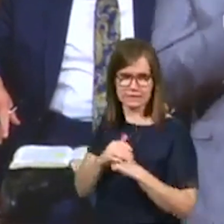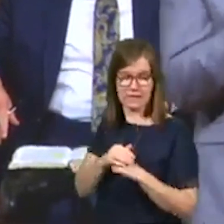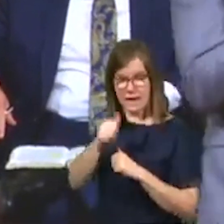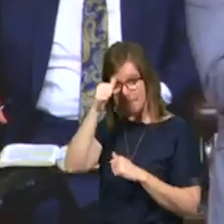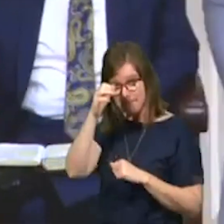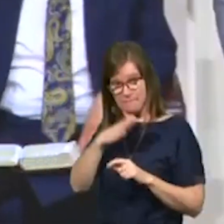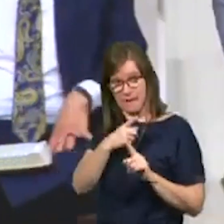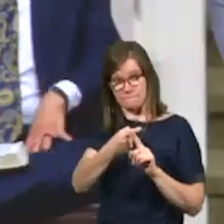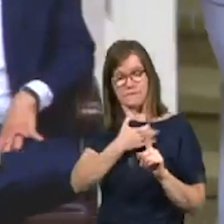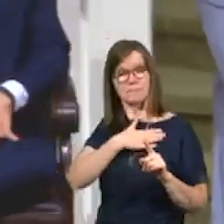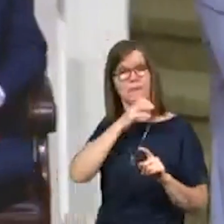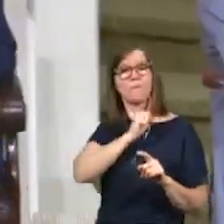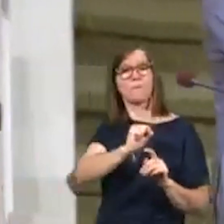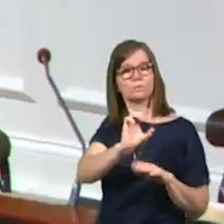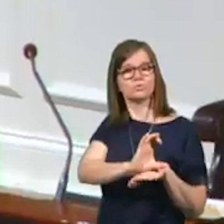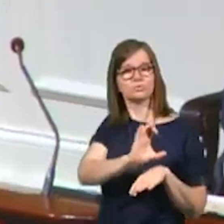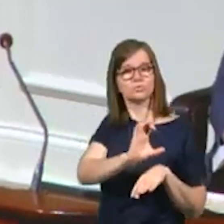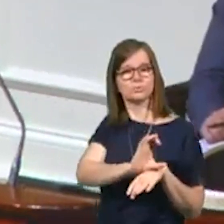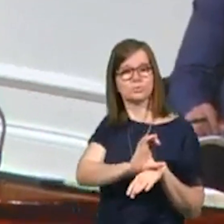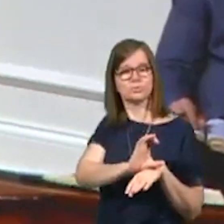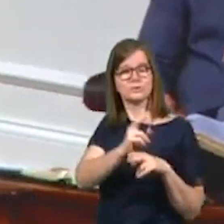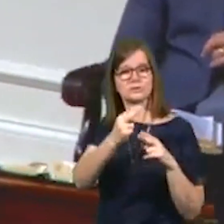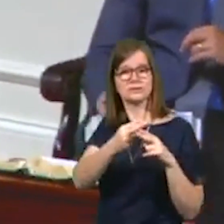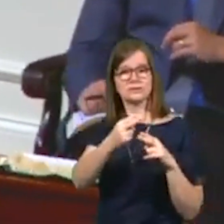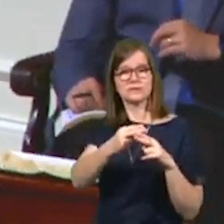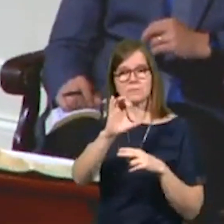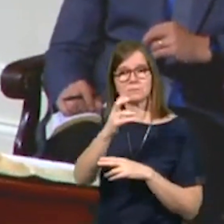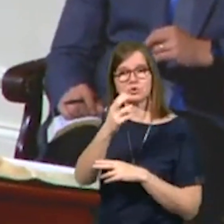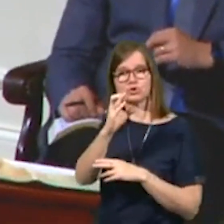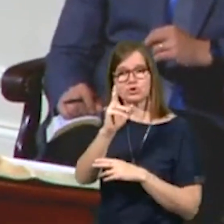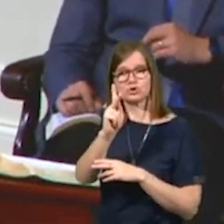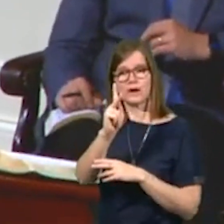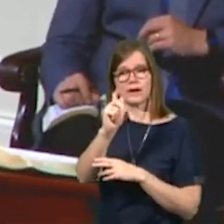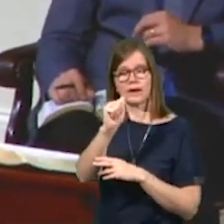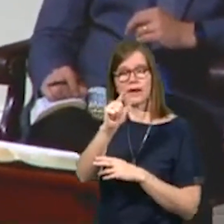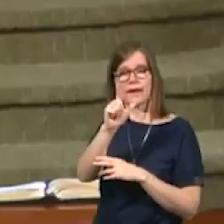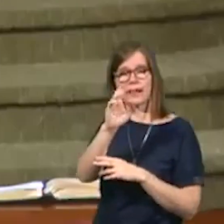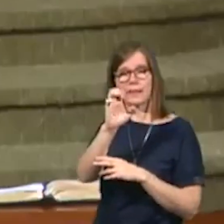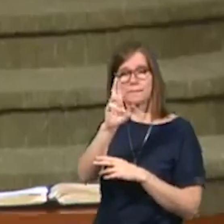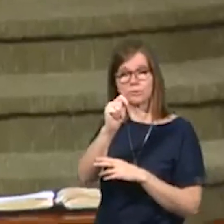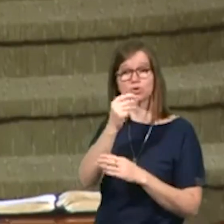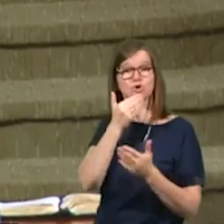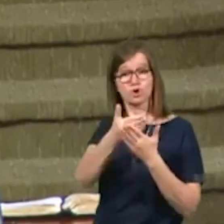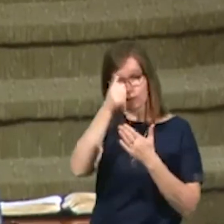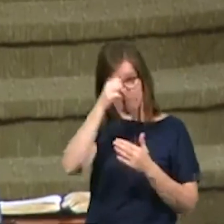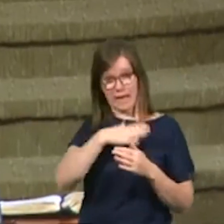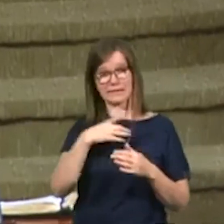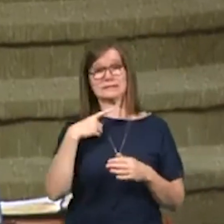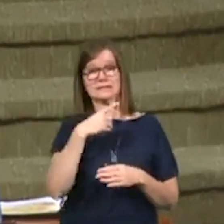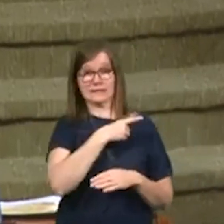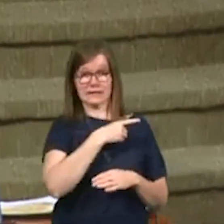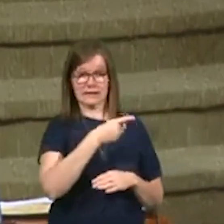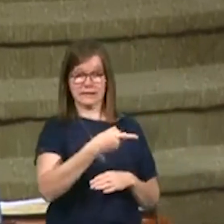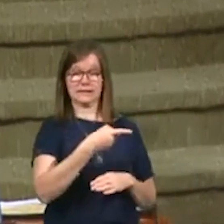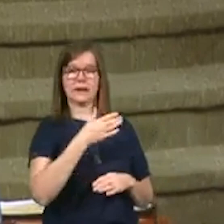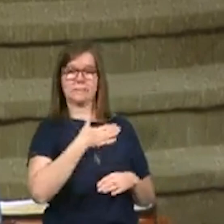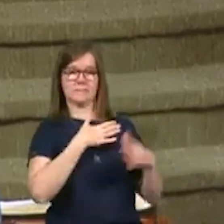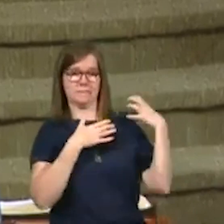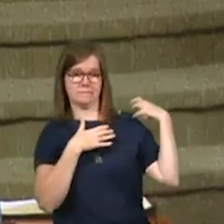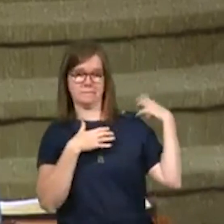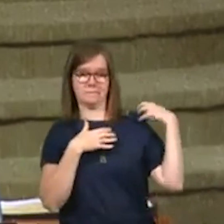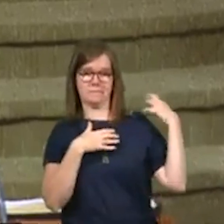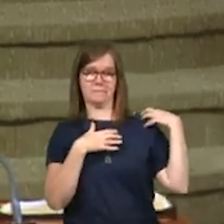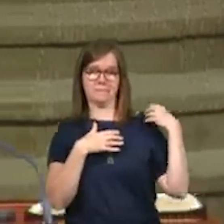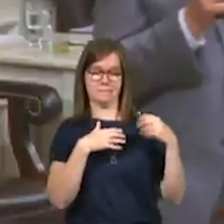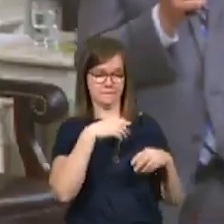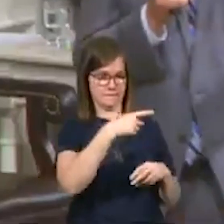A man from my old church, his name's Chuck Alberts. can give you his name. He's a good man. He's a deacon in the church. was my employer. He